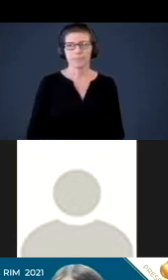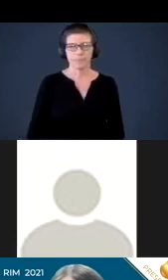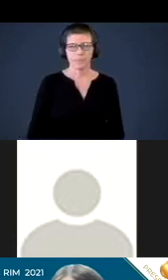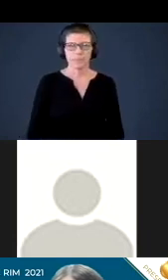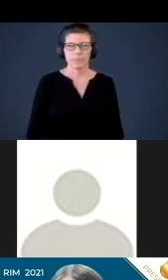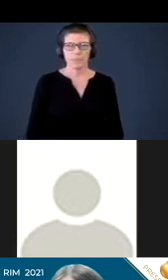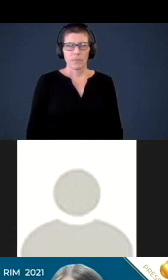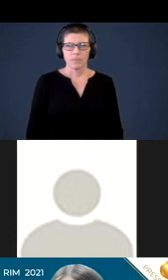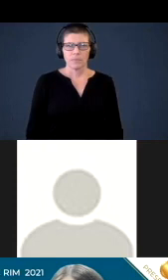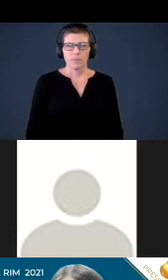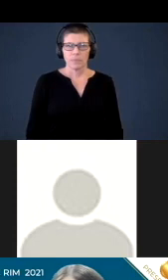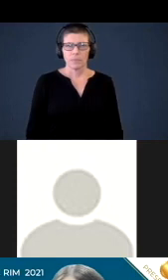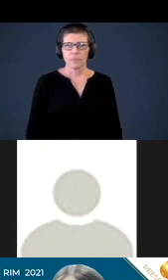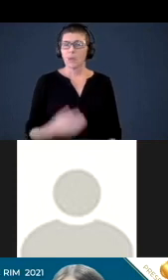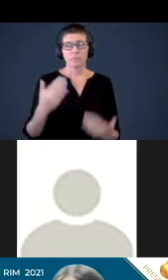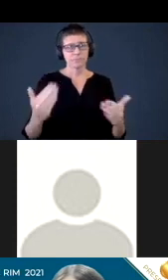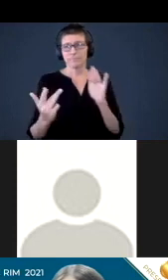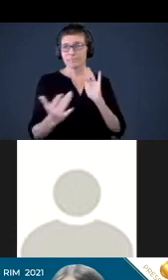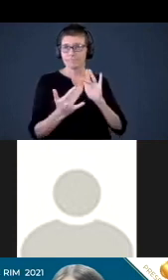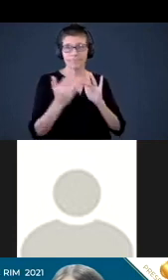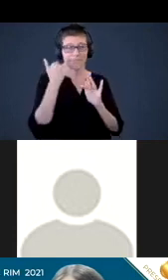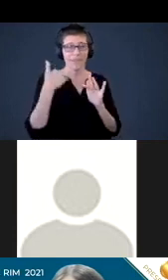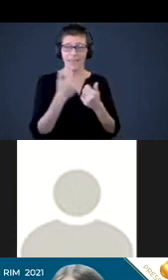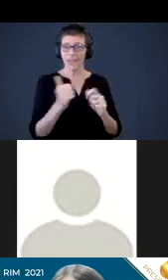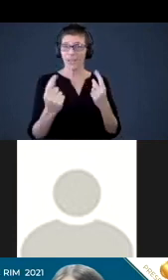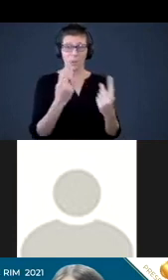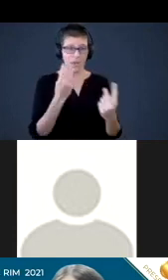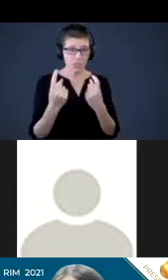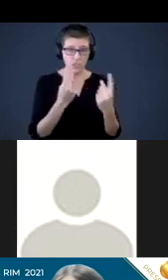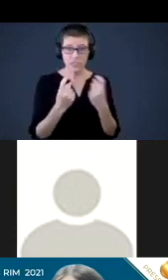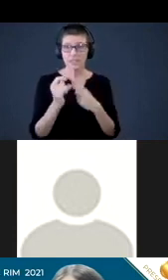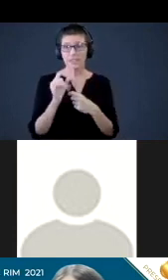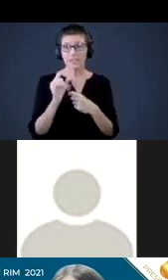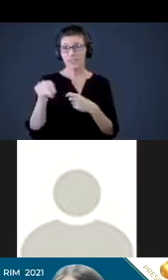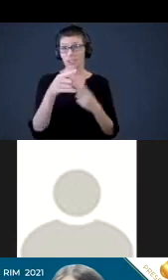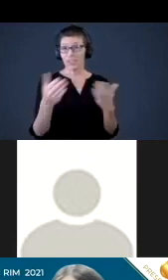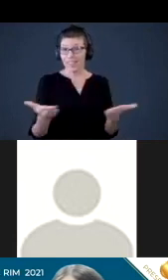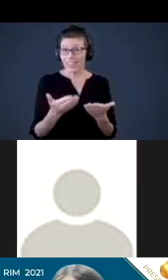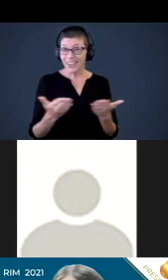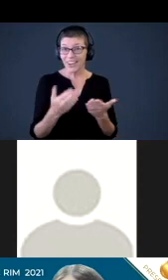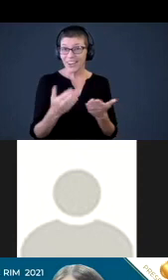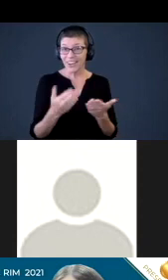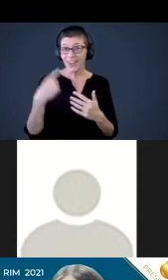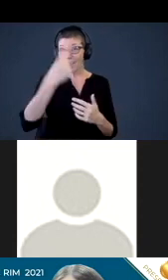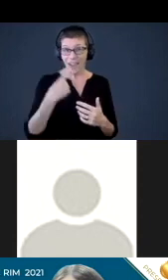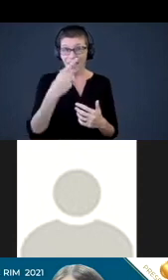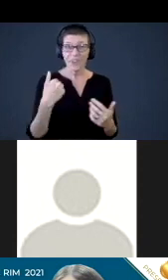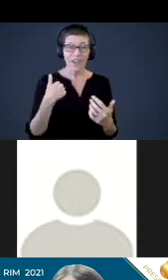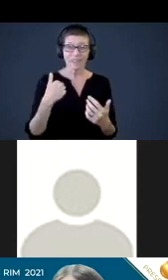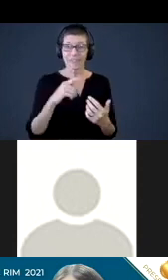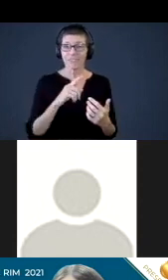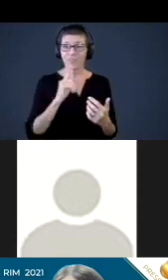And so, you know, contact us if you have any questions. If you're here, here in Hawaii, and you have a really great